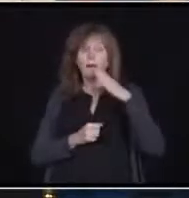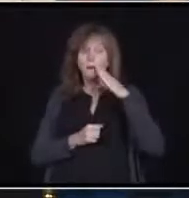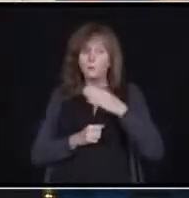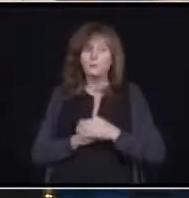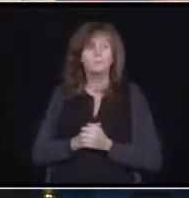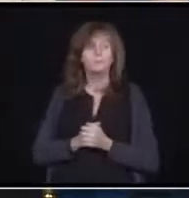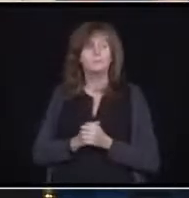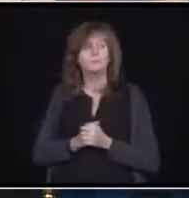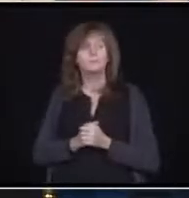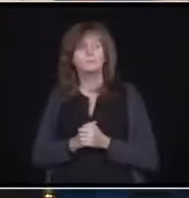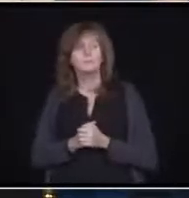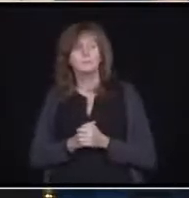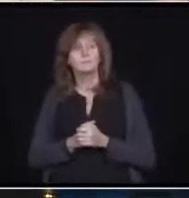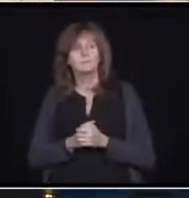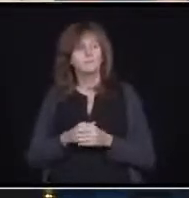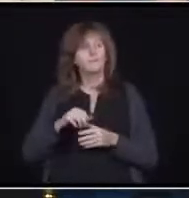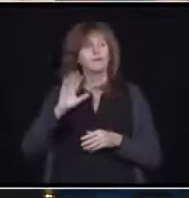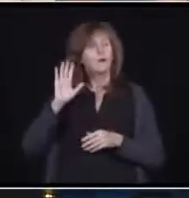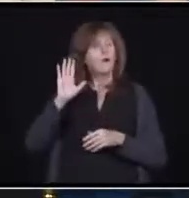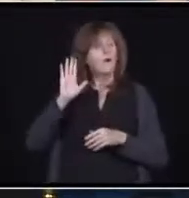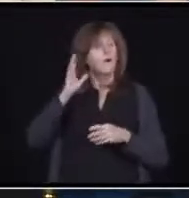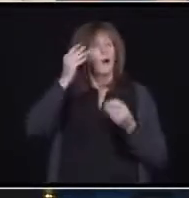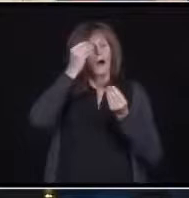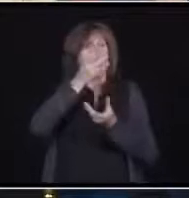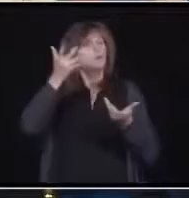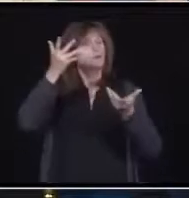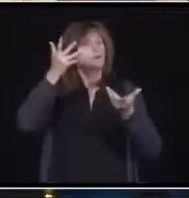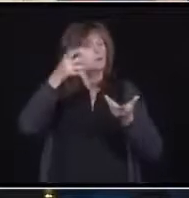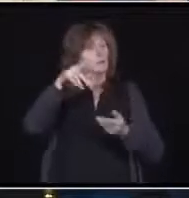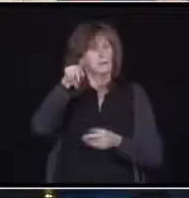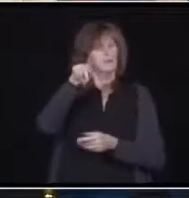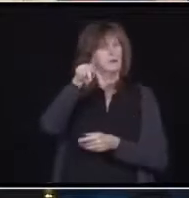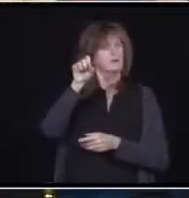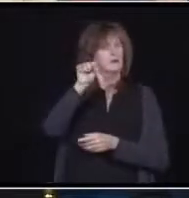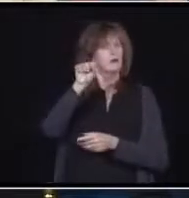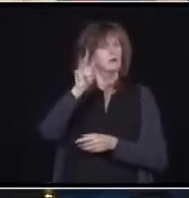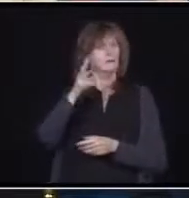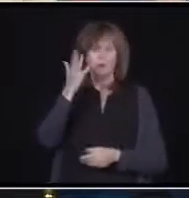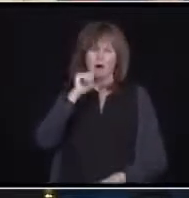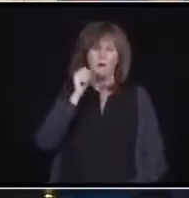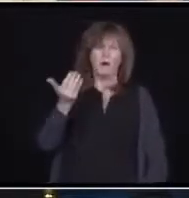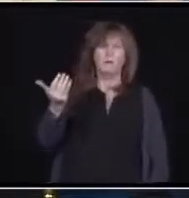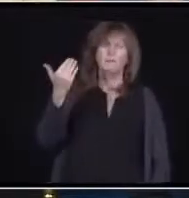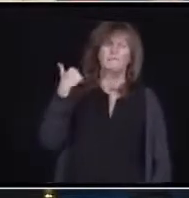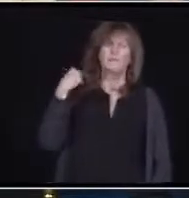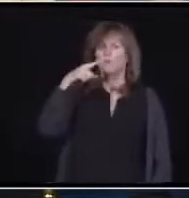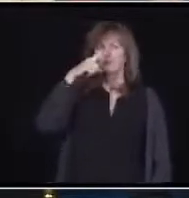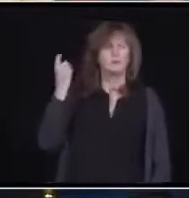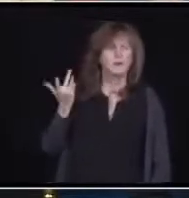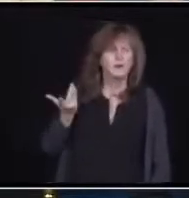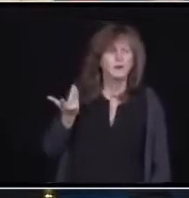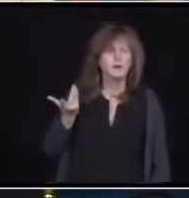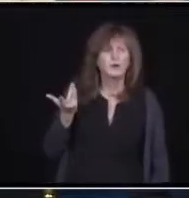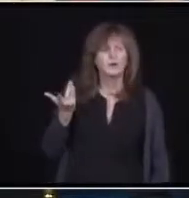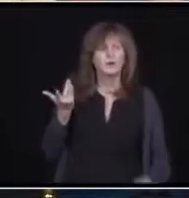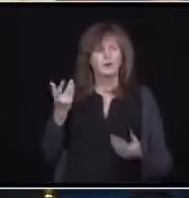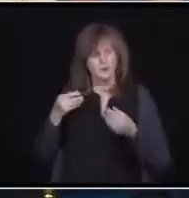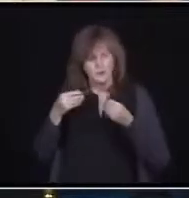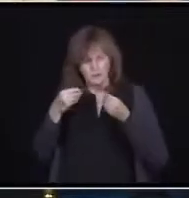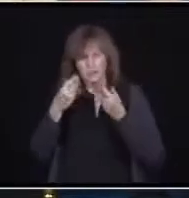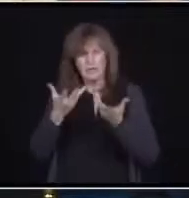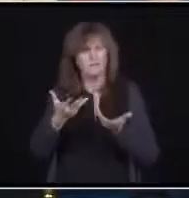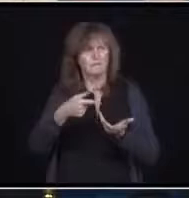announcement with the PSWs, why didn't this happen earlier, such as in summer, to prepare in advance for the second wave?